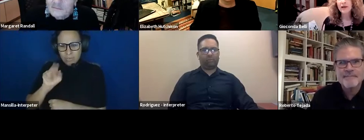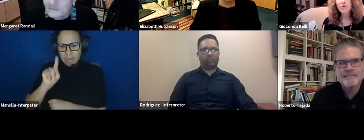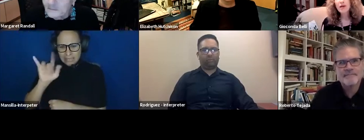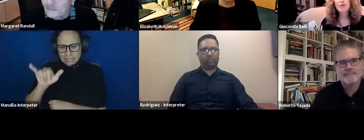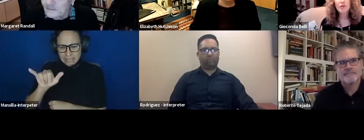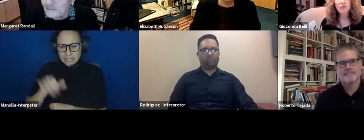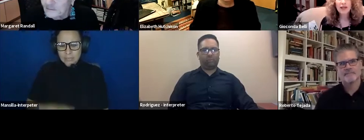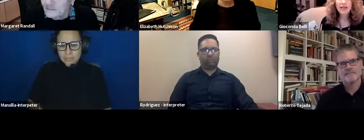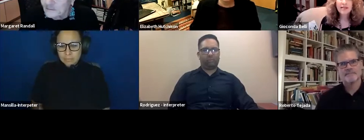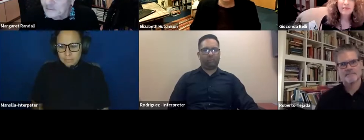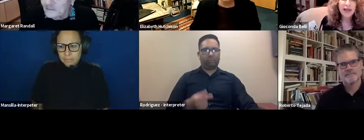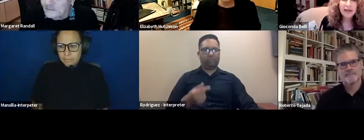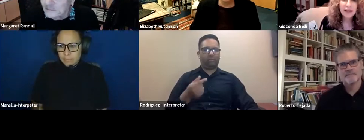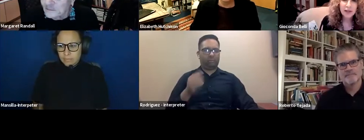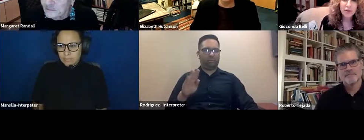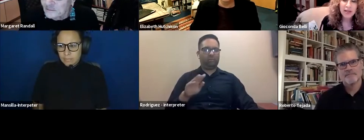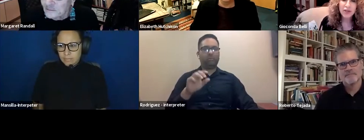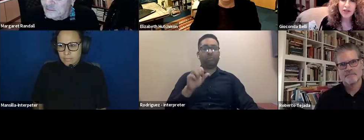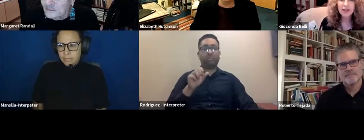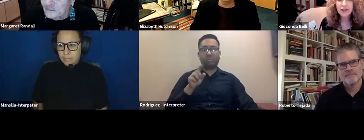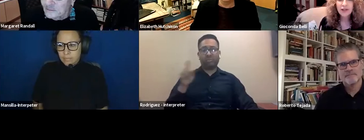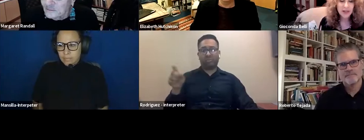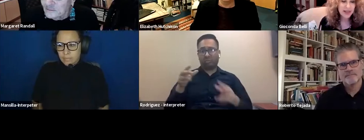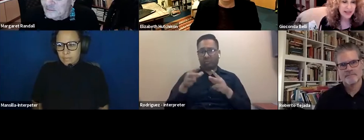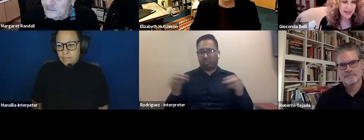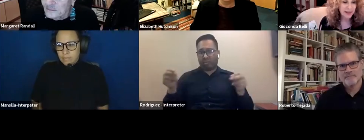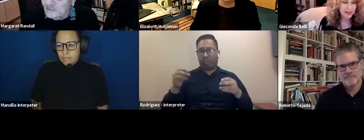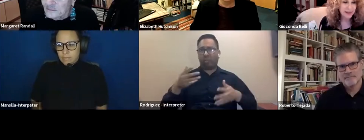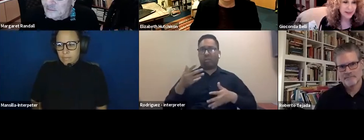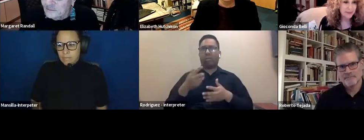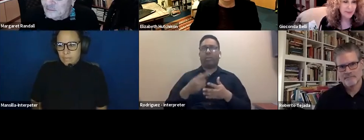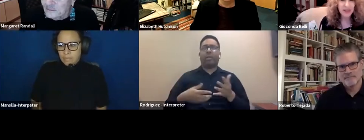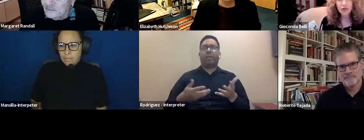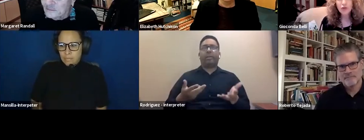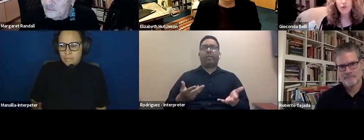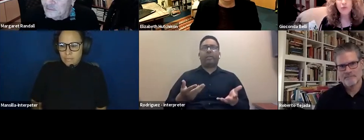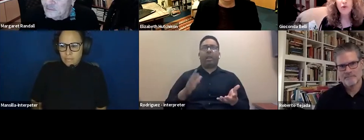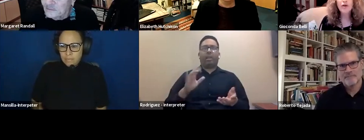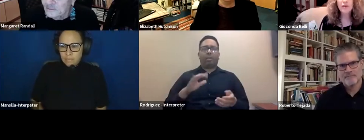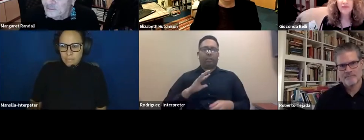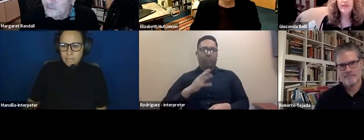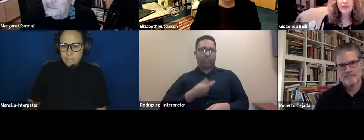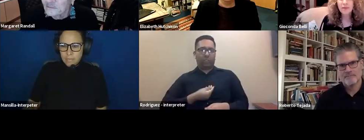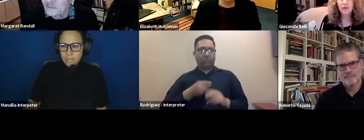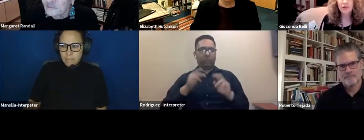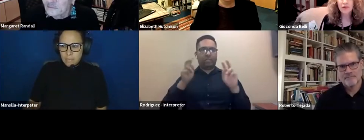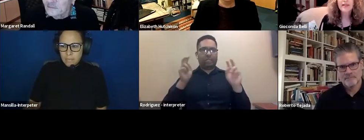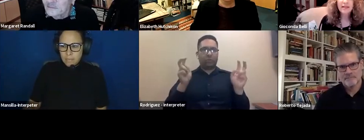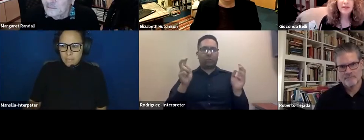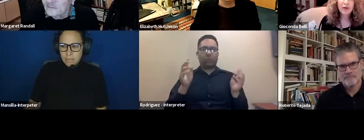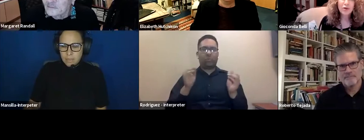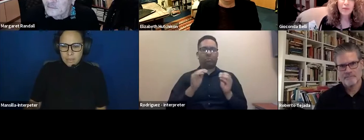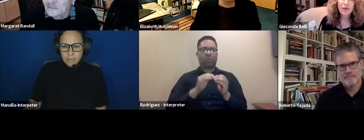in Nicaragua, you know, what has made the transgender issue more visible,